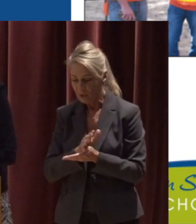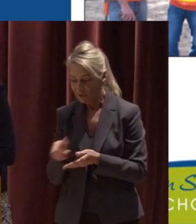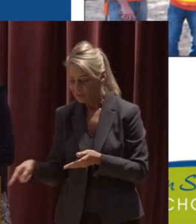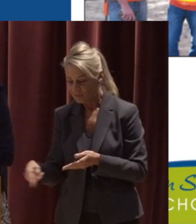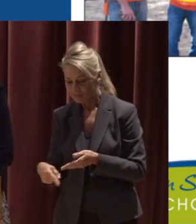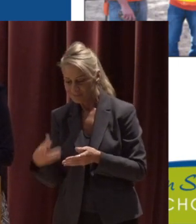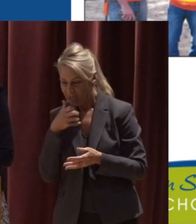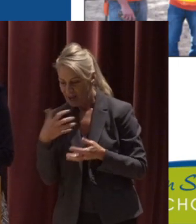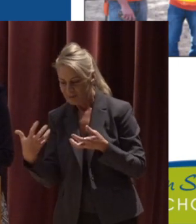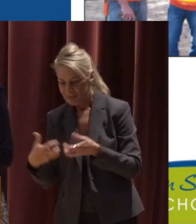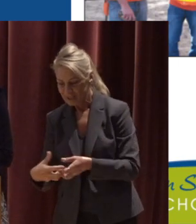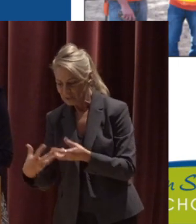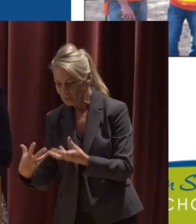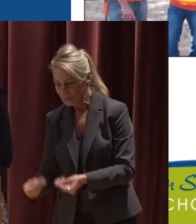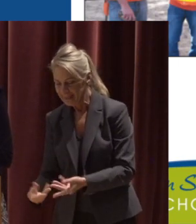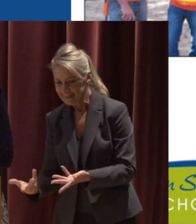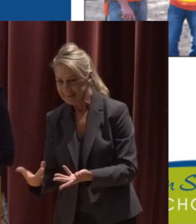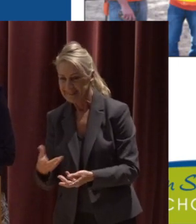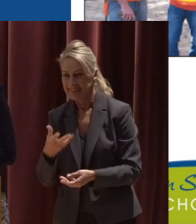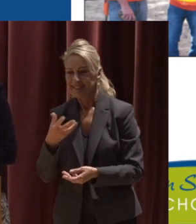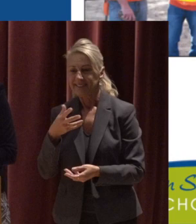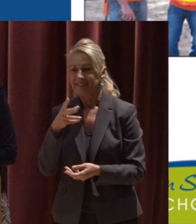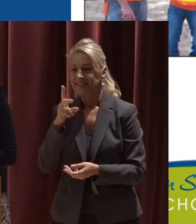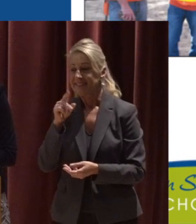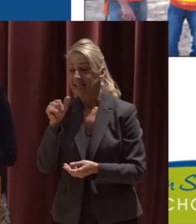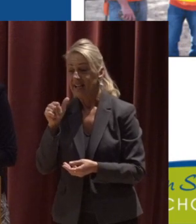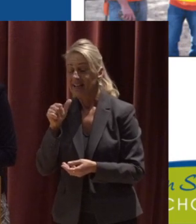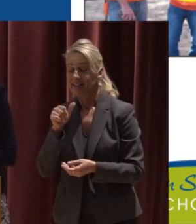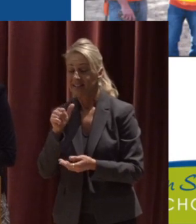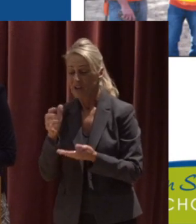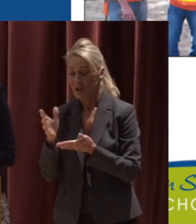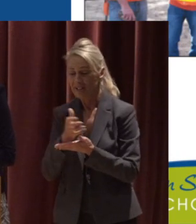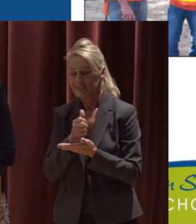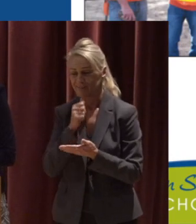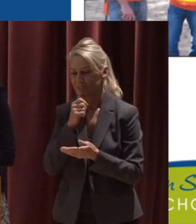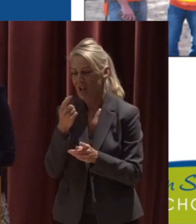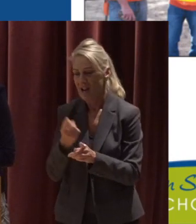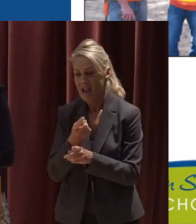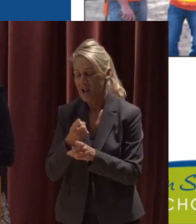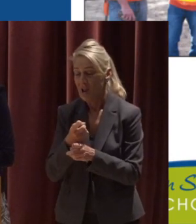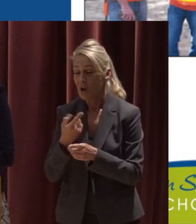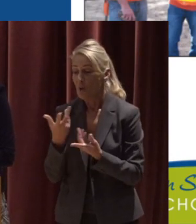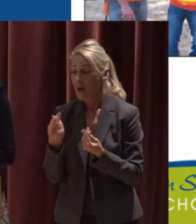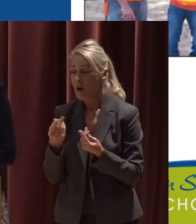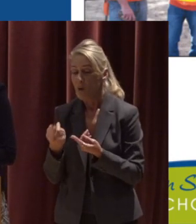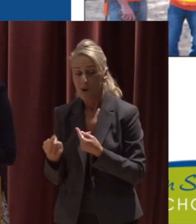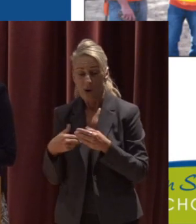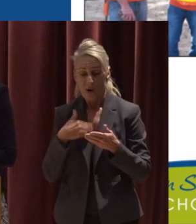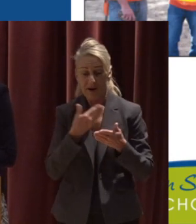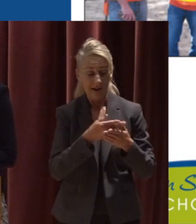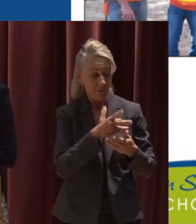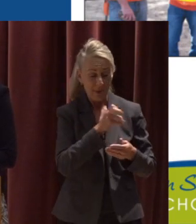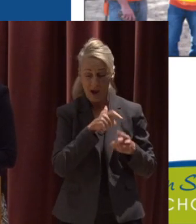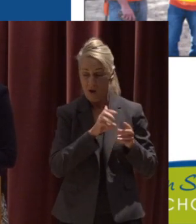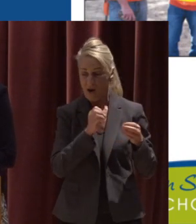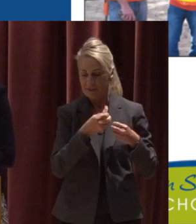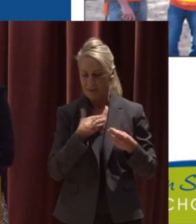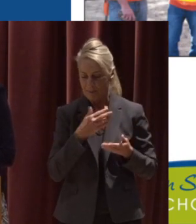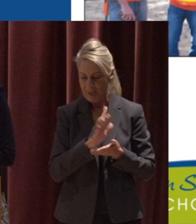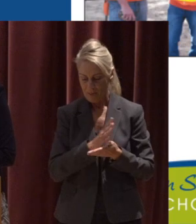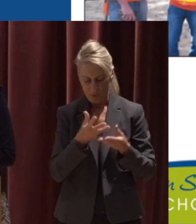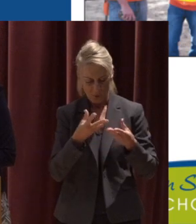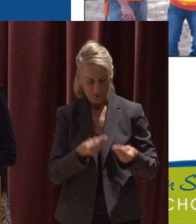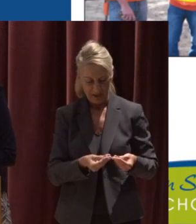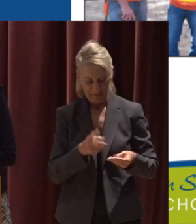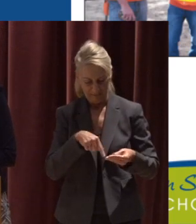super well Data collection was highly inaccurate, and more often than not, we came back with a wet sheet of paper Over the past four years, the